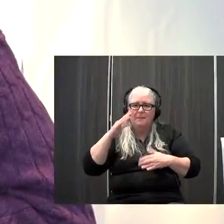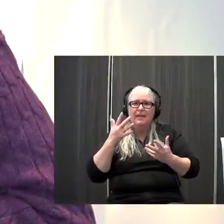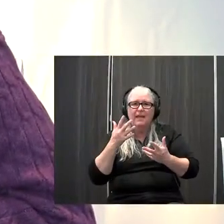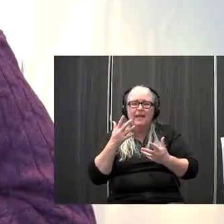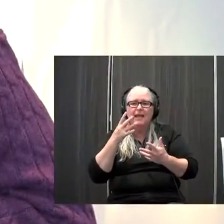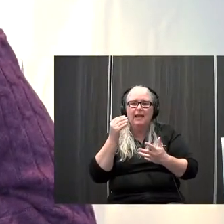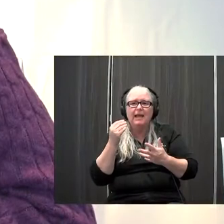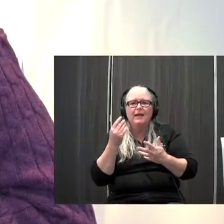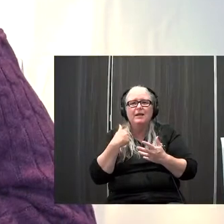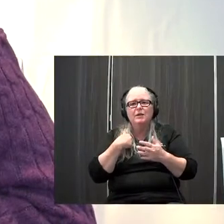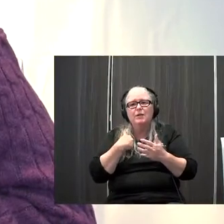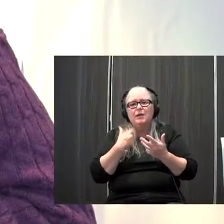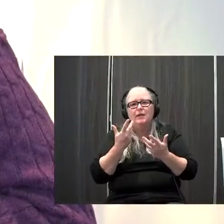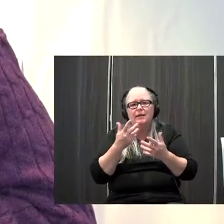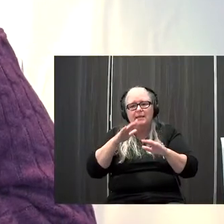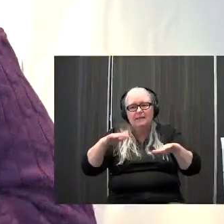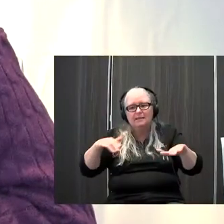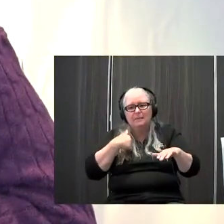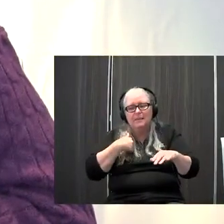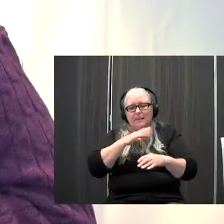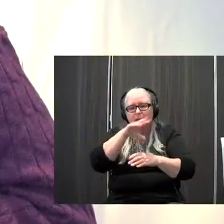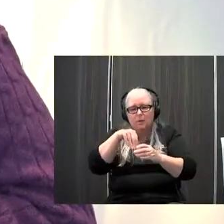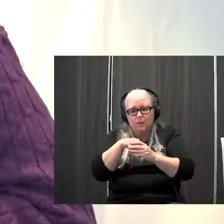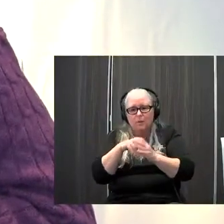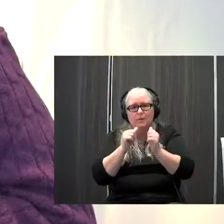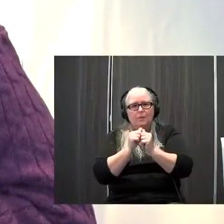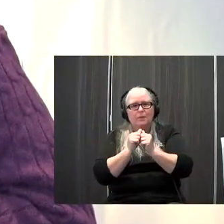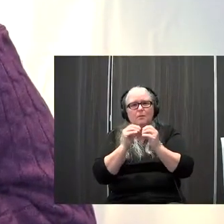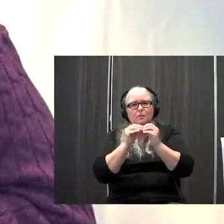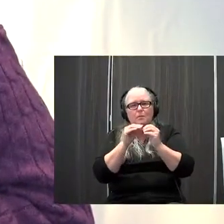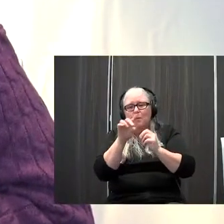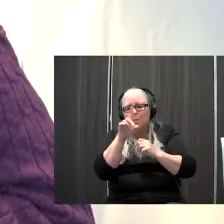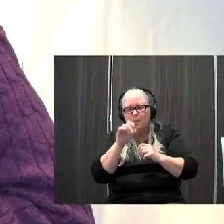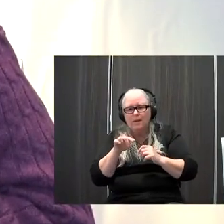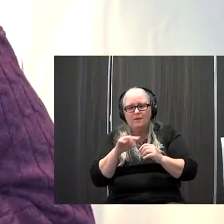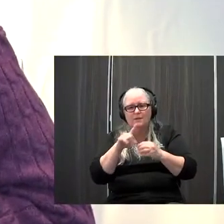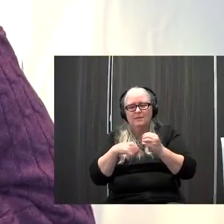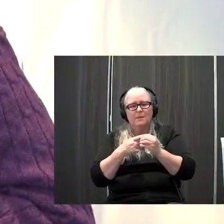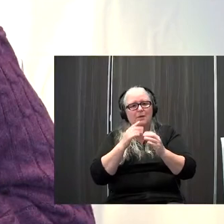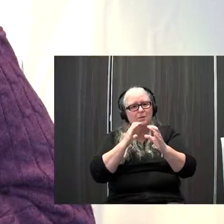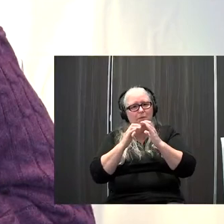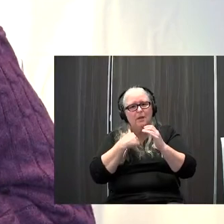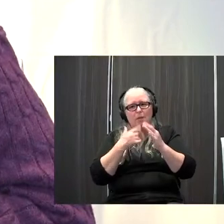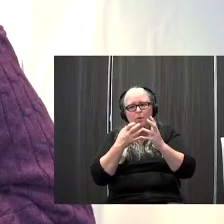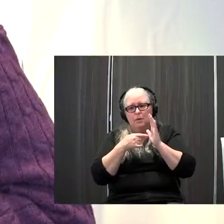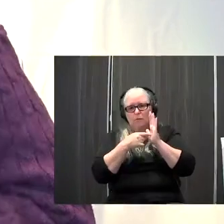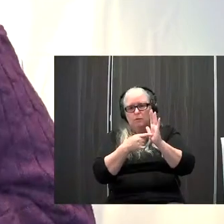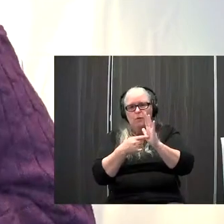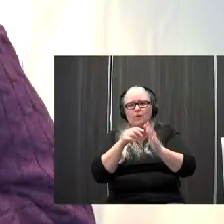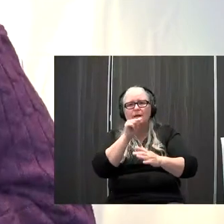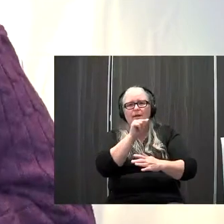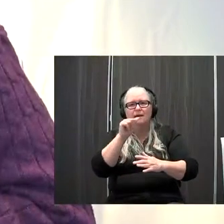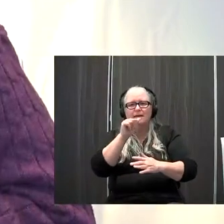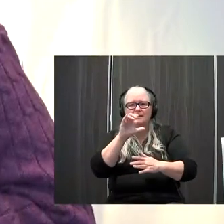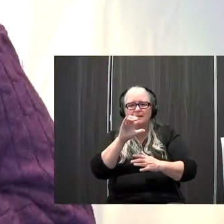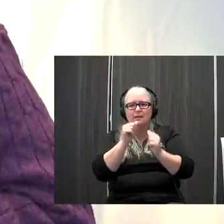and communication we have more questions about communication I guess I wanted to highlight as well AAC without